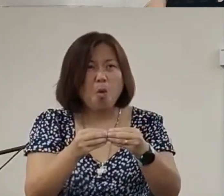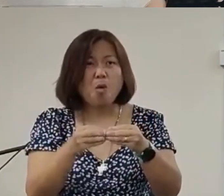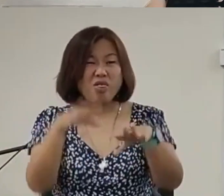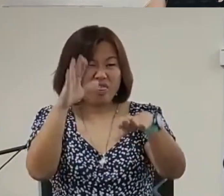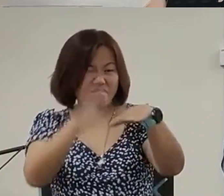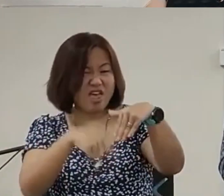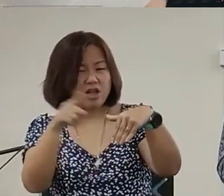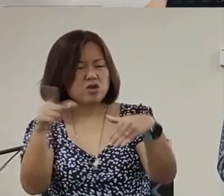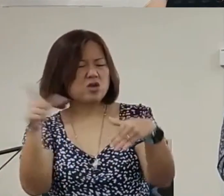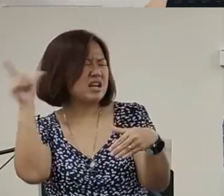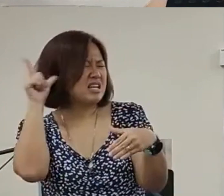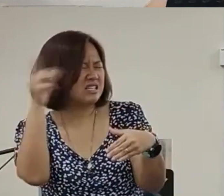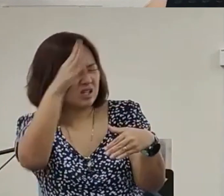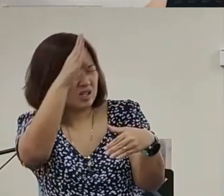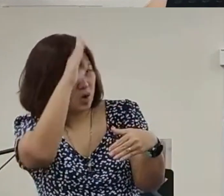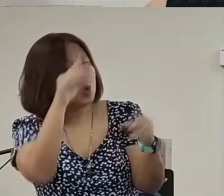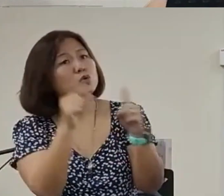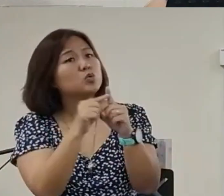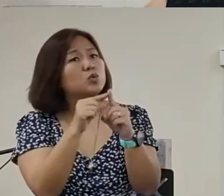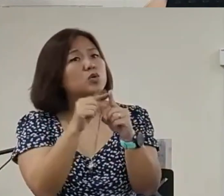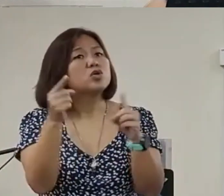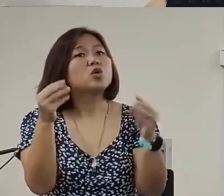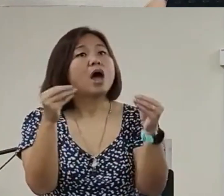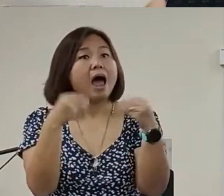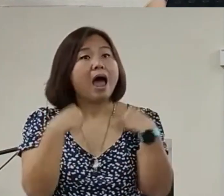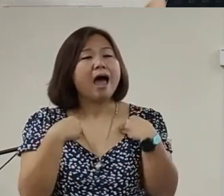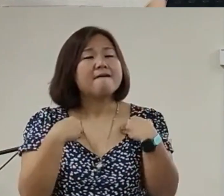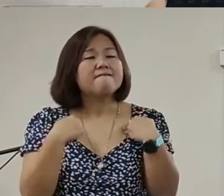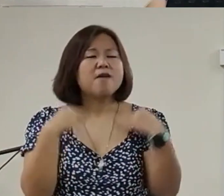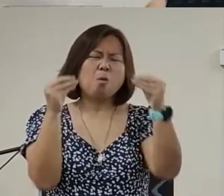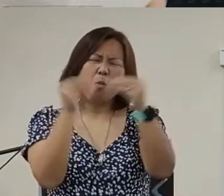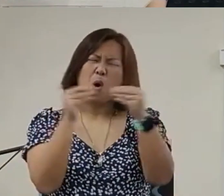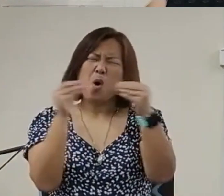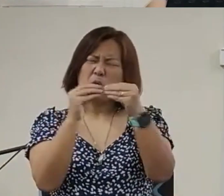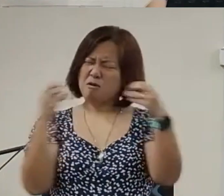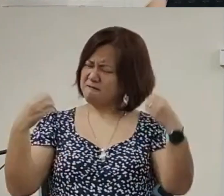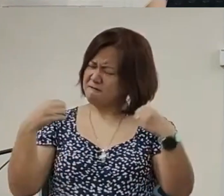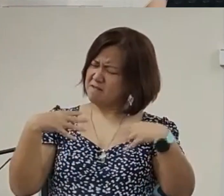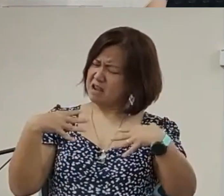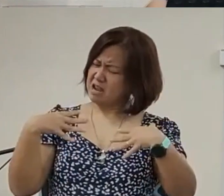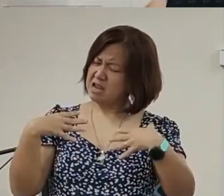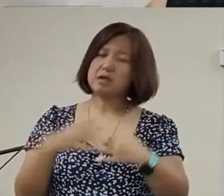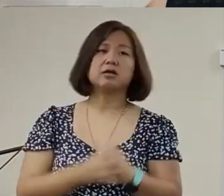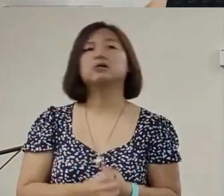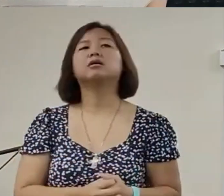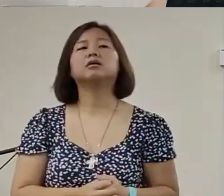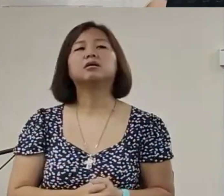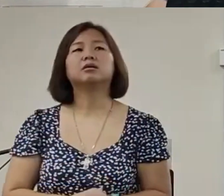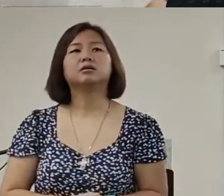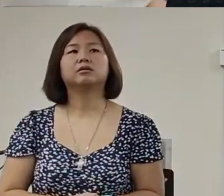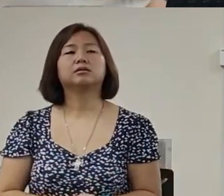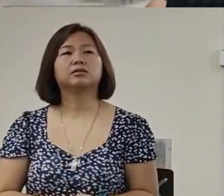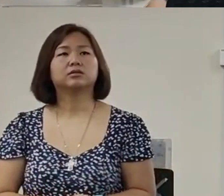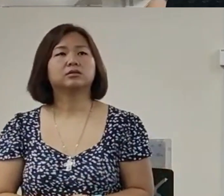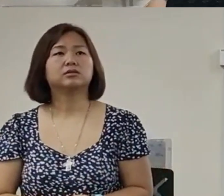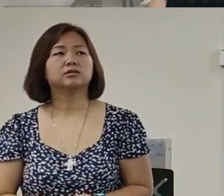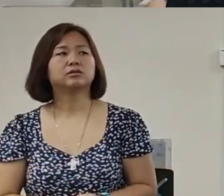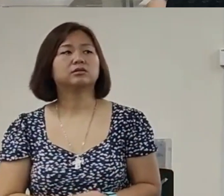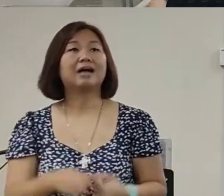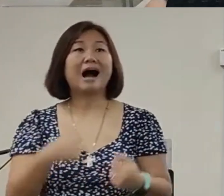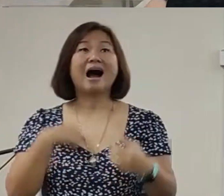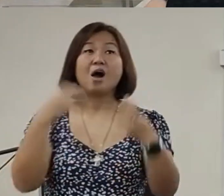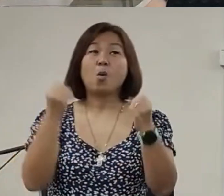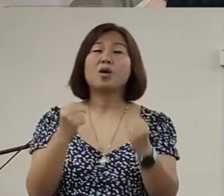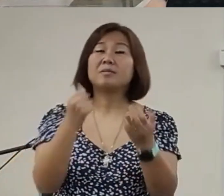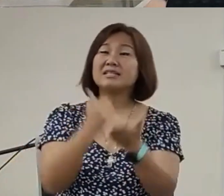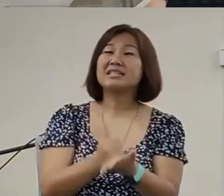listening to God's wordYou're going to haveNo fearIt's likeIt's an oxymoronI want